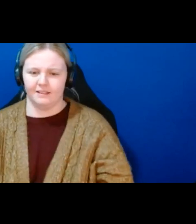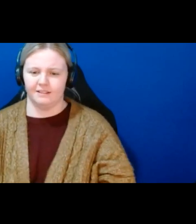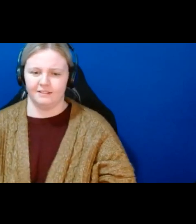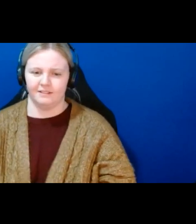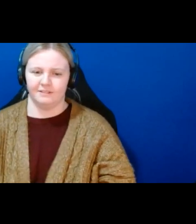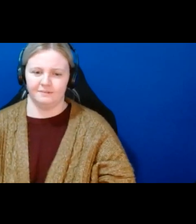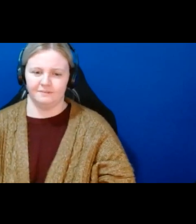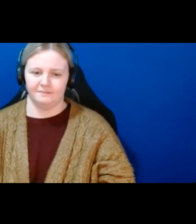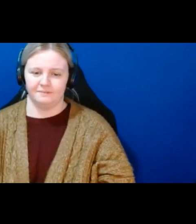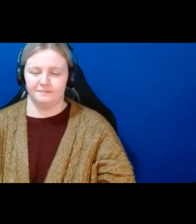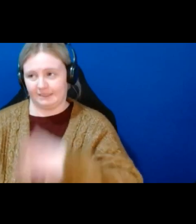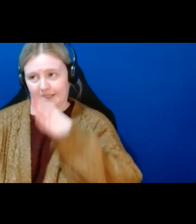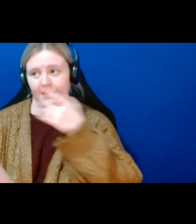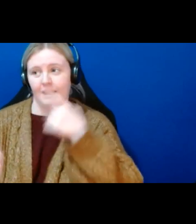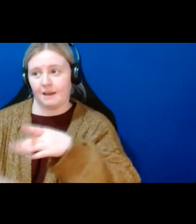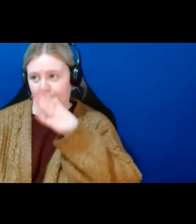it's going to happen